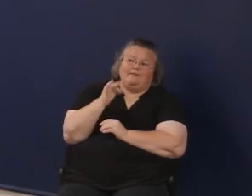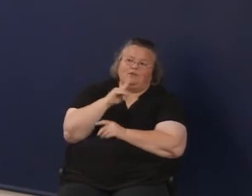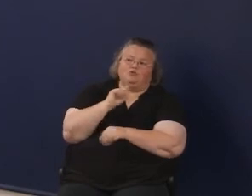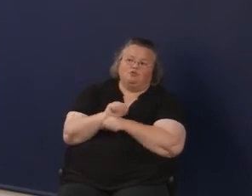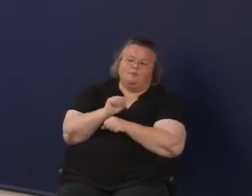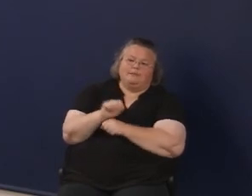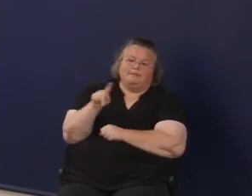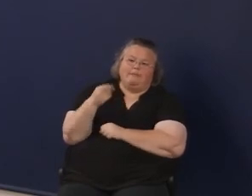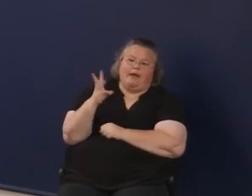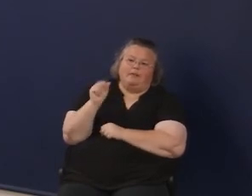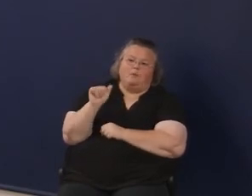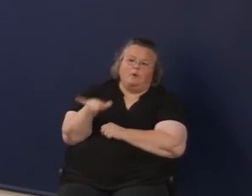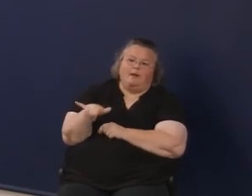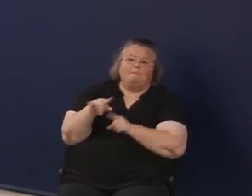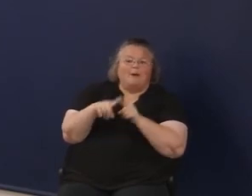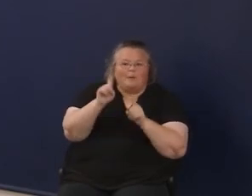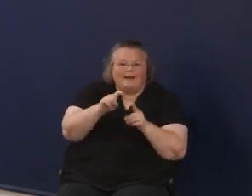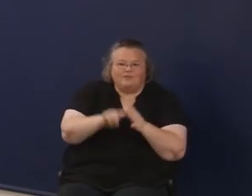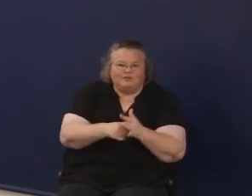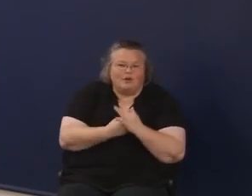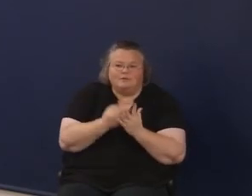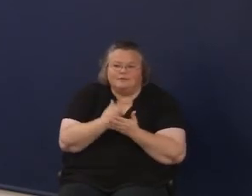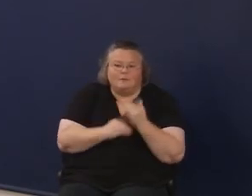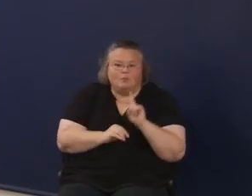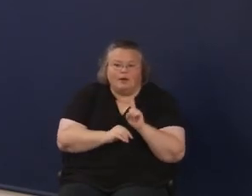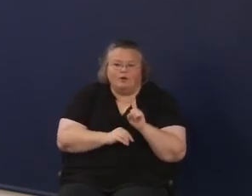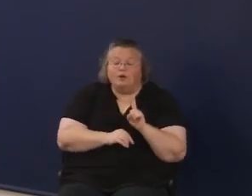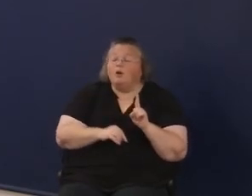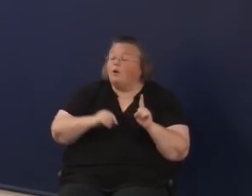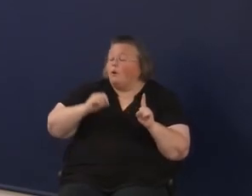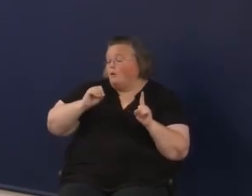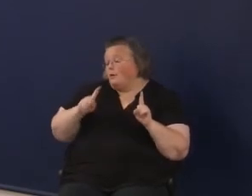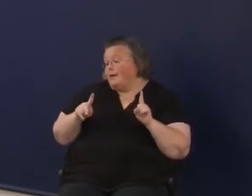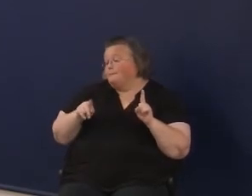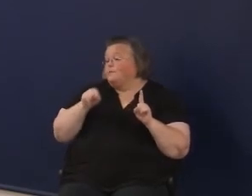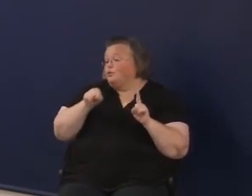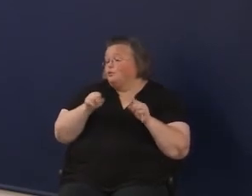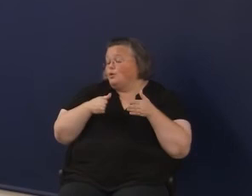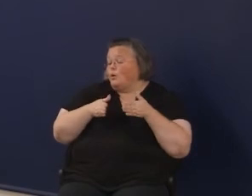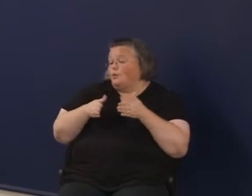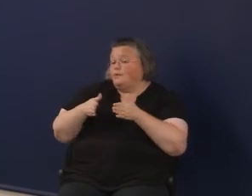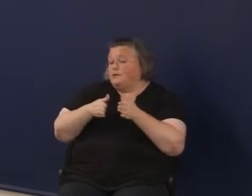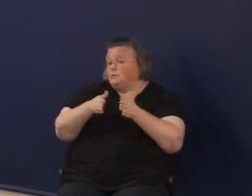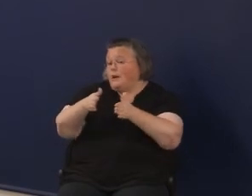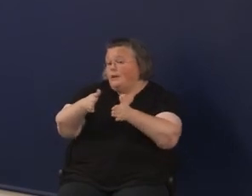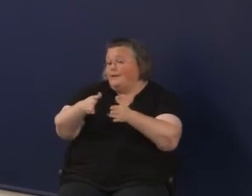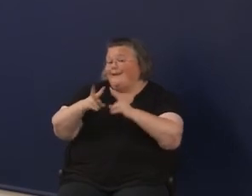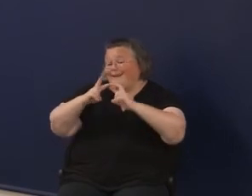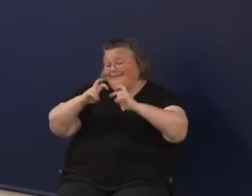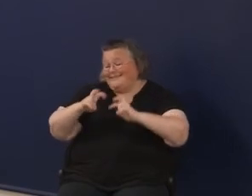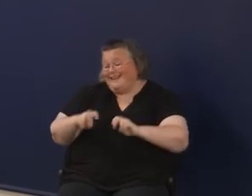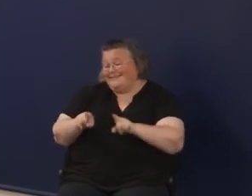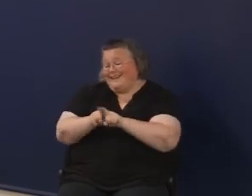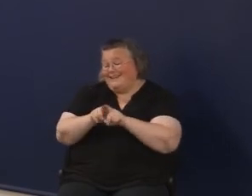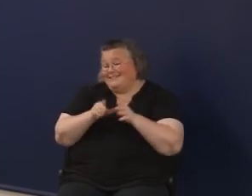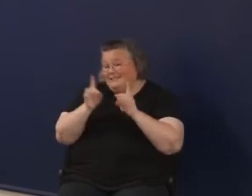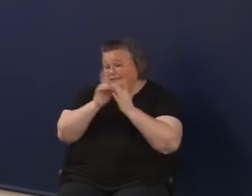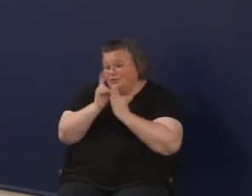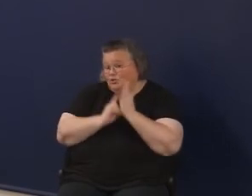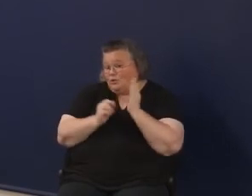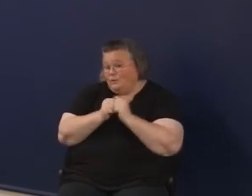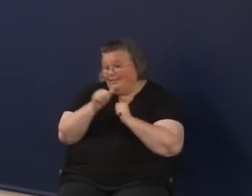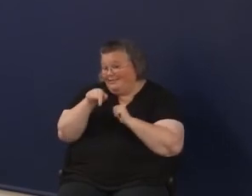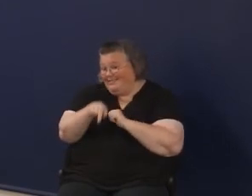that you could go down this road and be assessed as a district this way